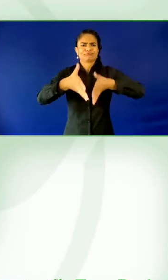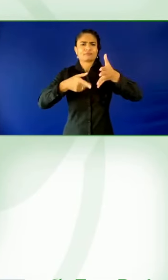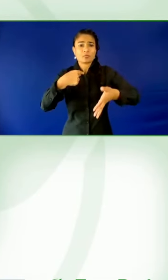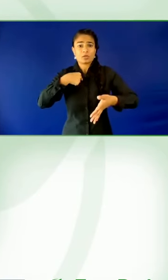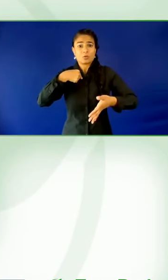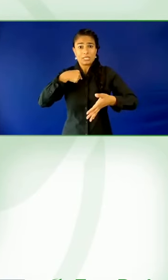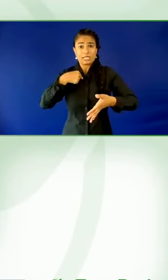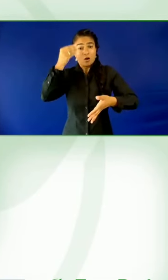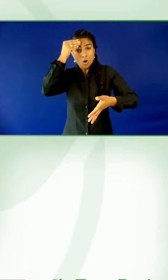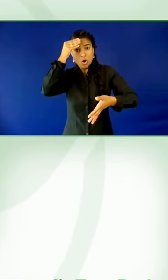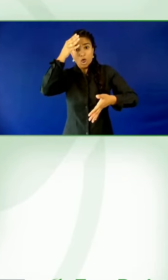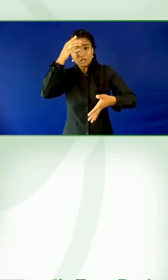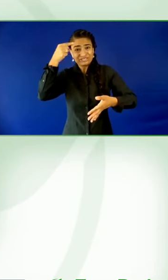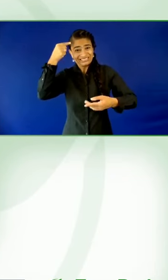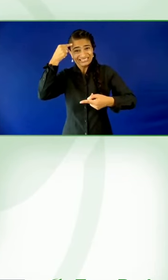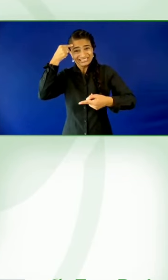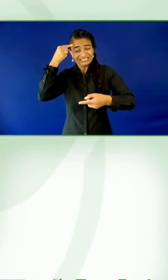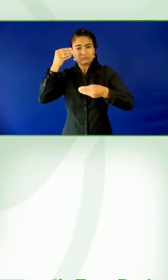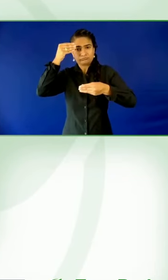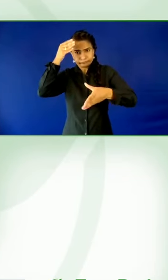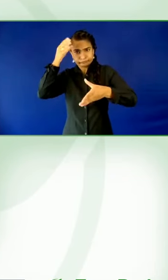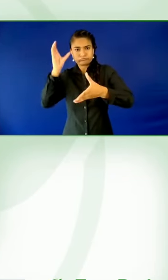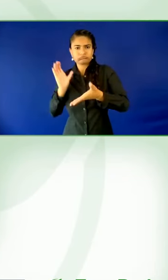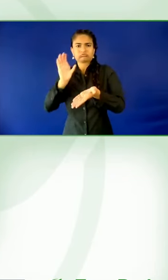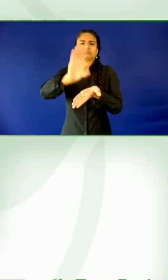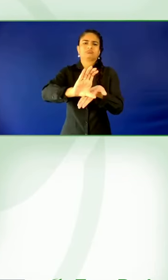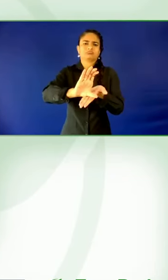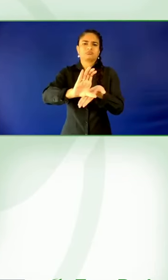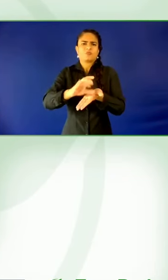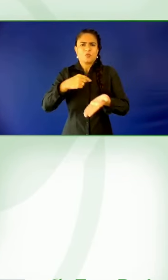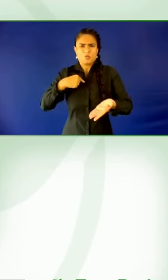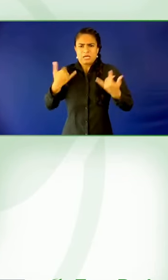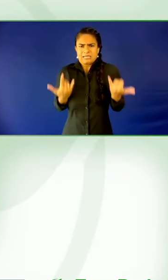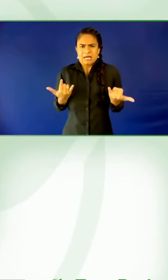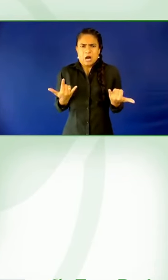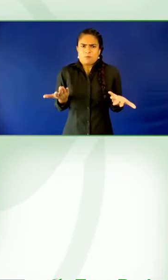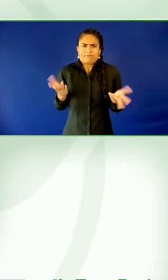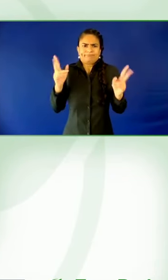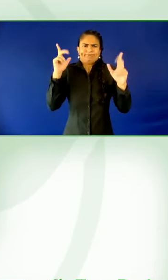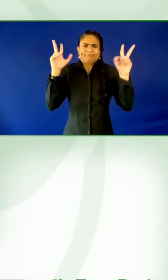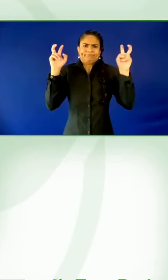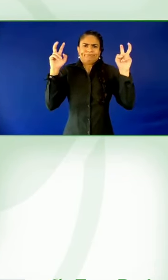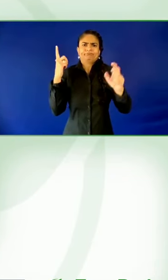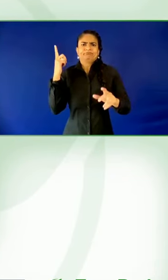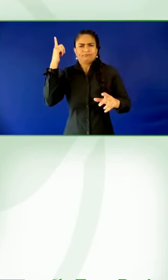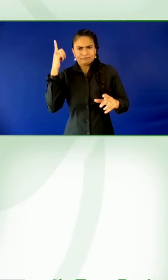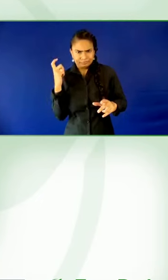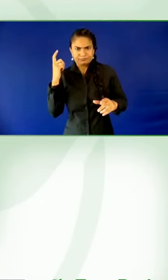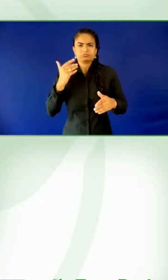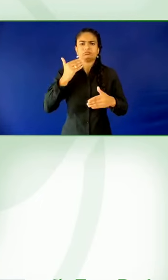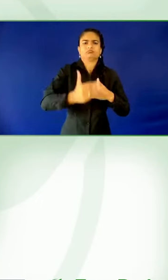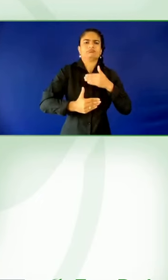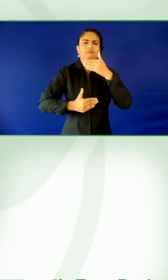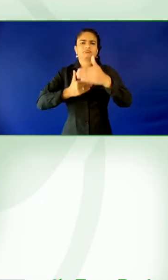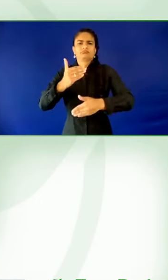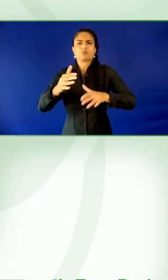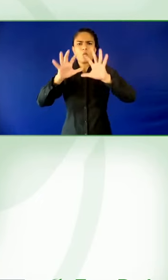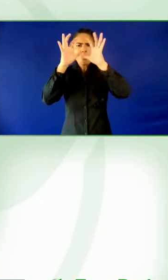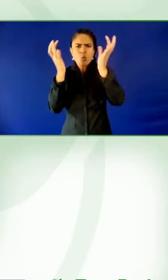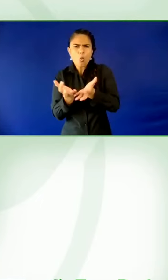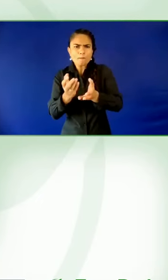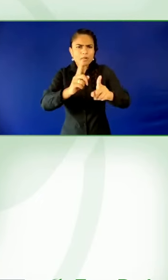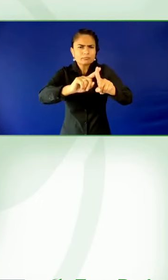product teams could come from different companies and we'll be giving them practical cases, practical technologies, no matter